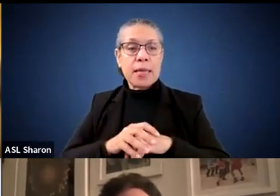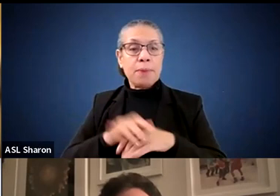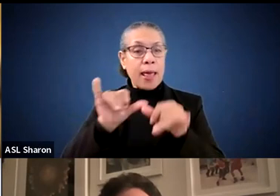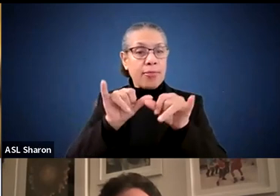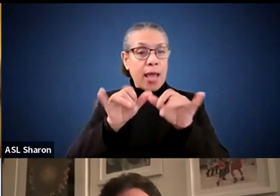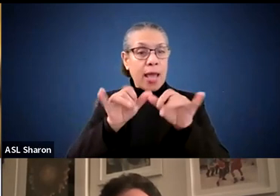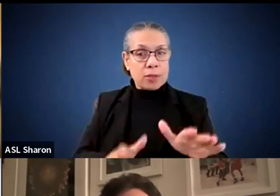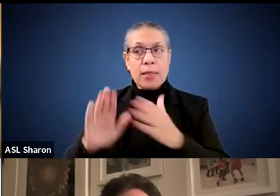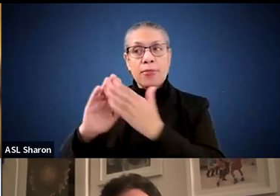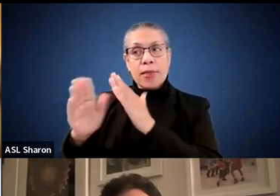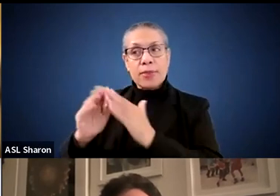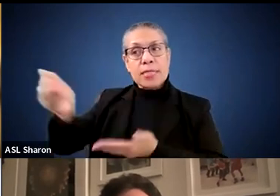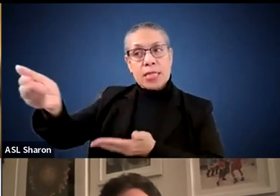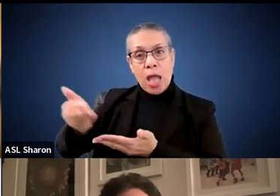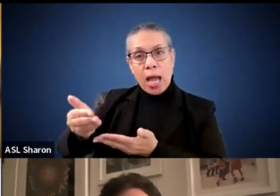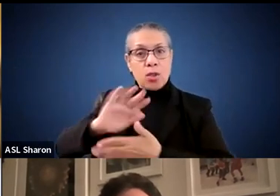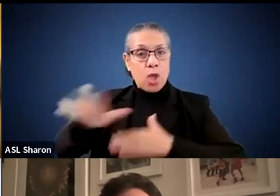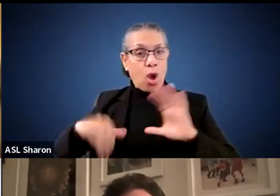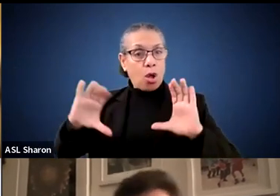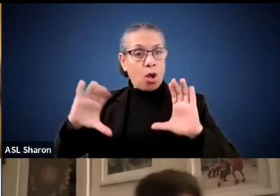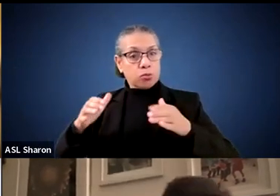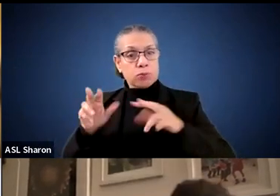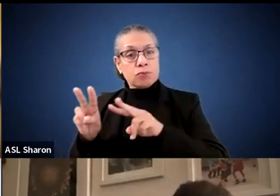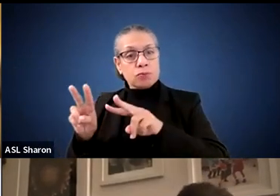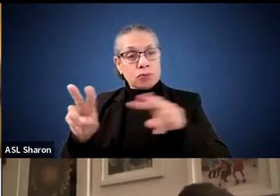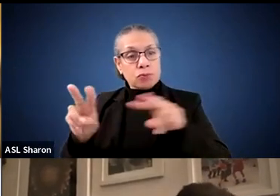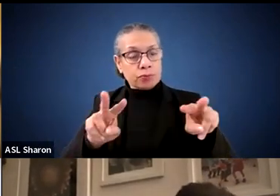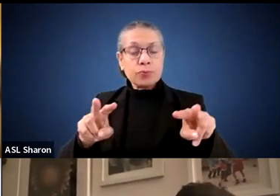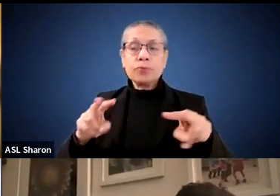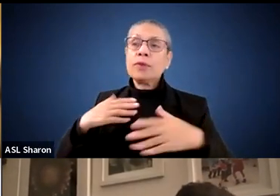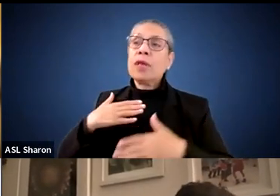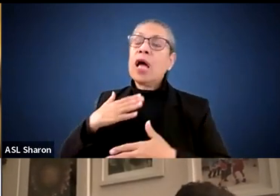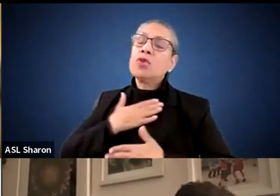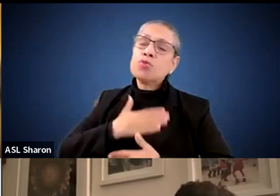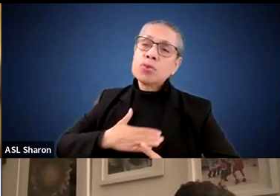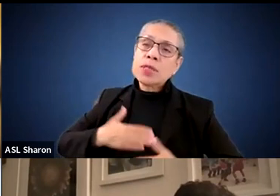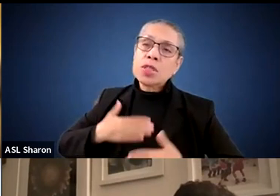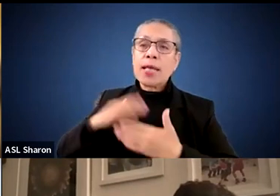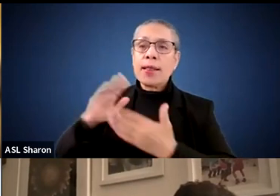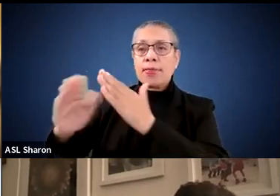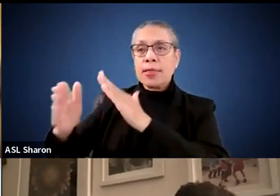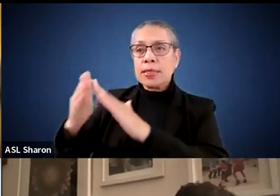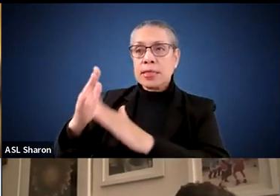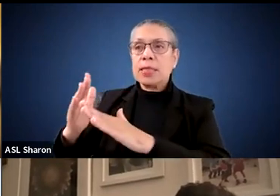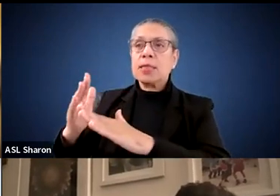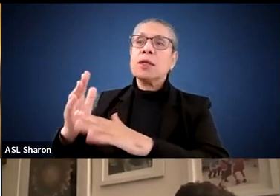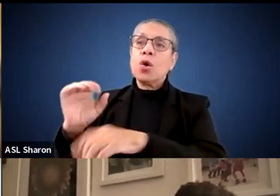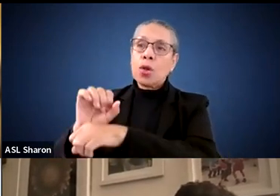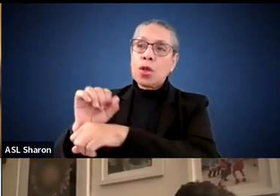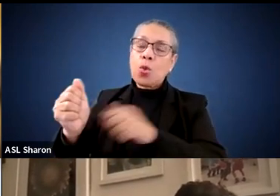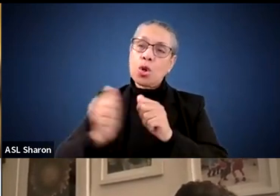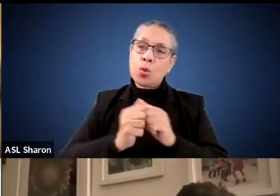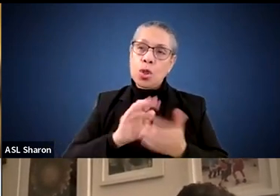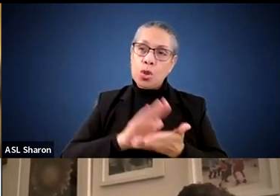hired for this project. I'm really grateful to our city partners for working so closely with the school communities, even